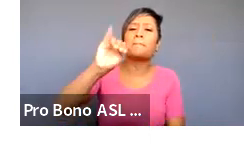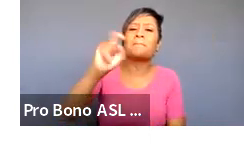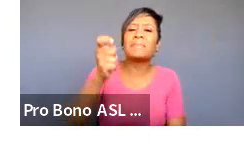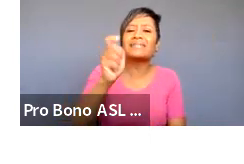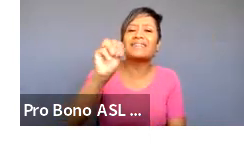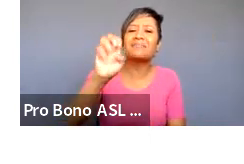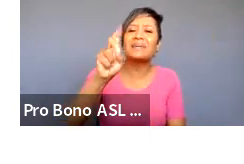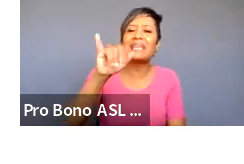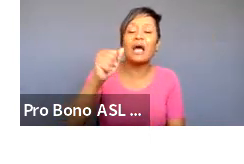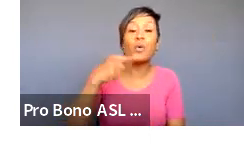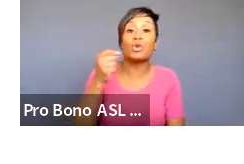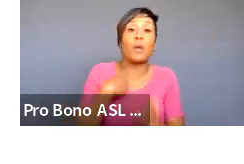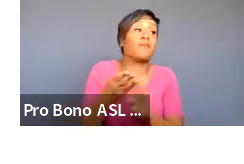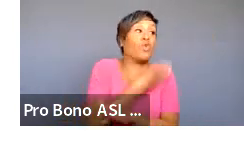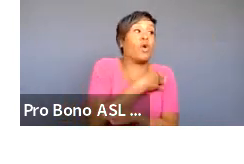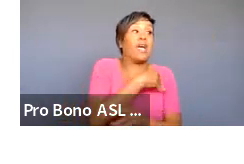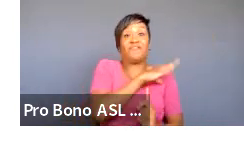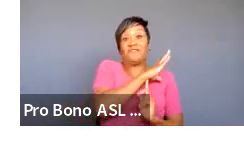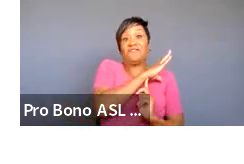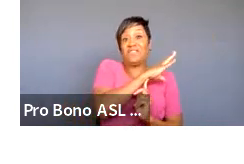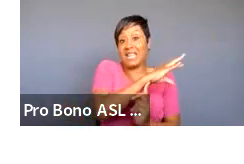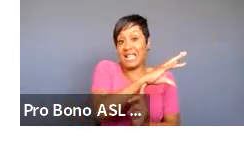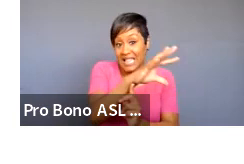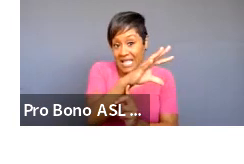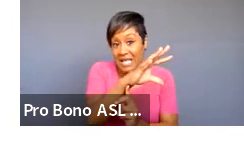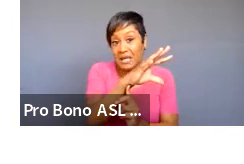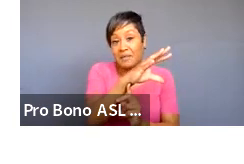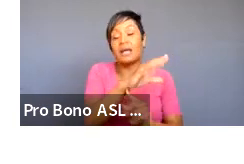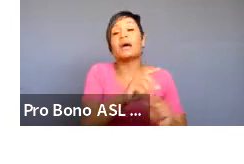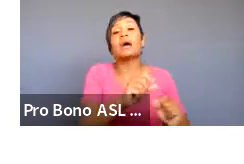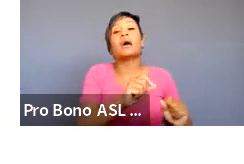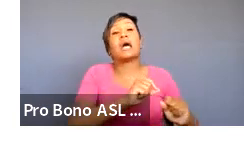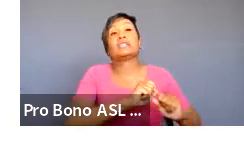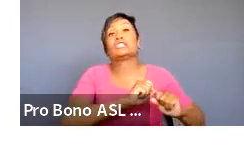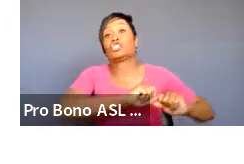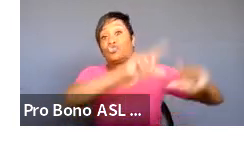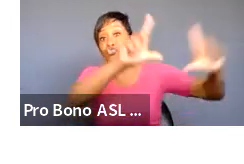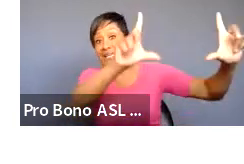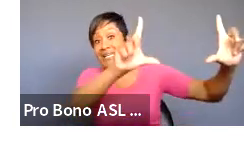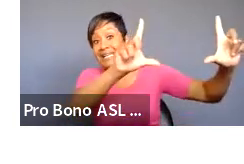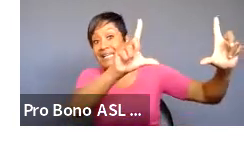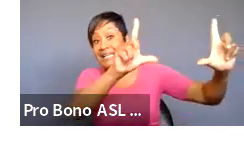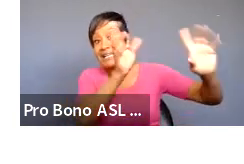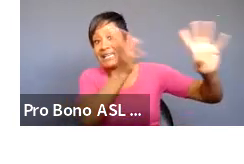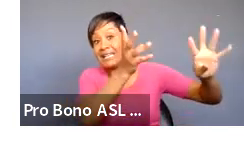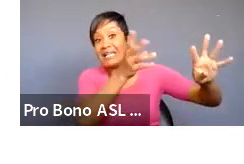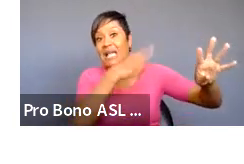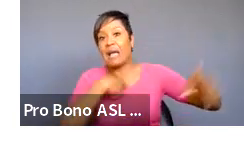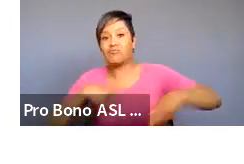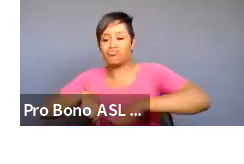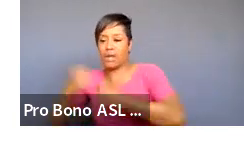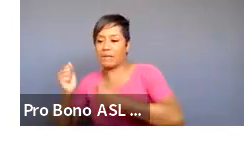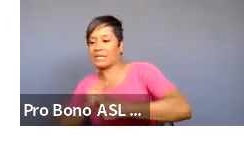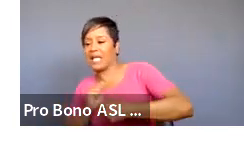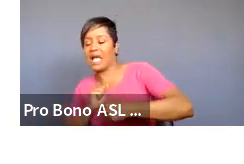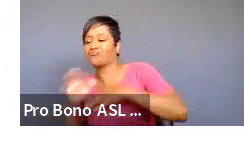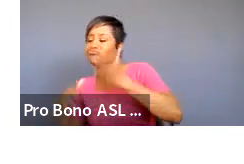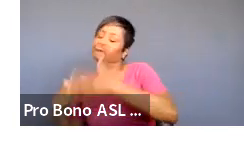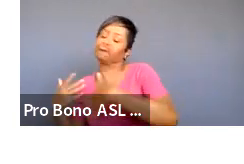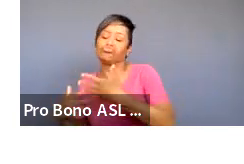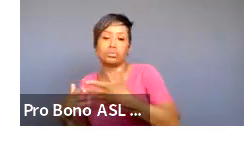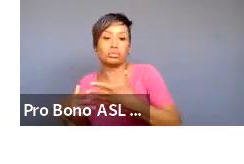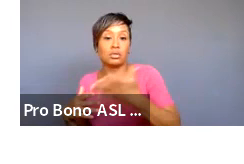pre-filmed something and then i've i've i've shown screened it while i've gone and take an intermission a little break um